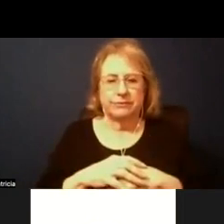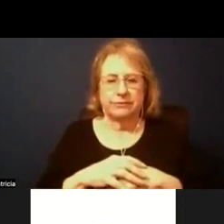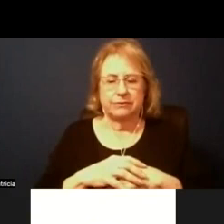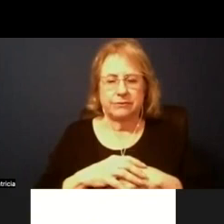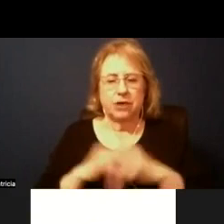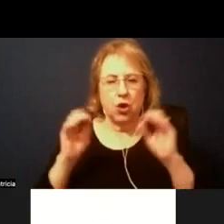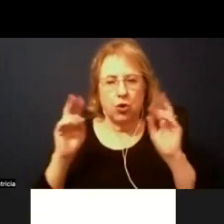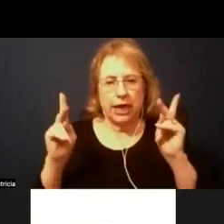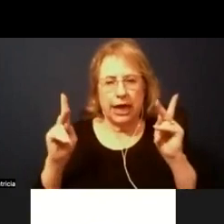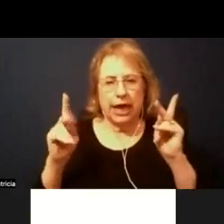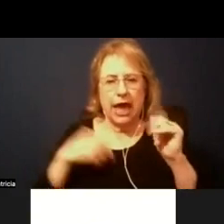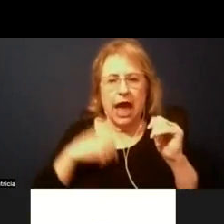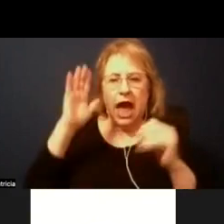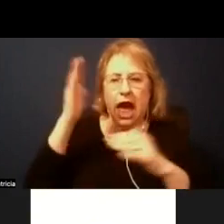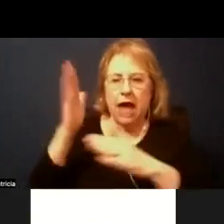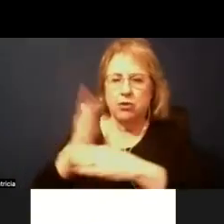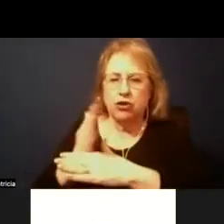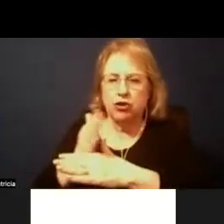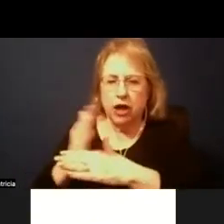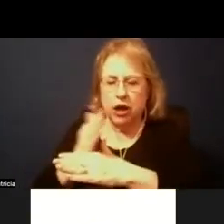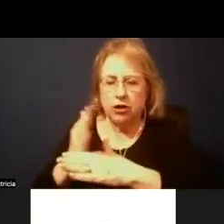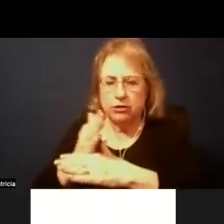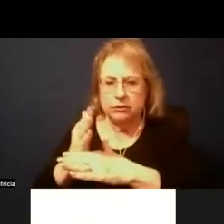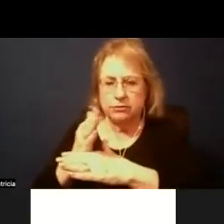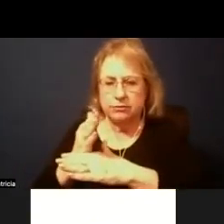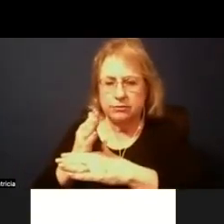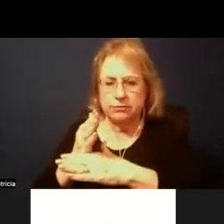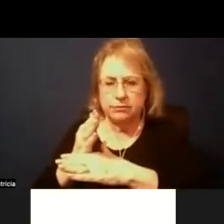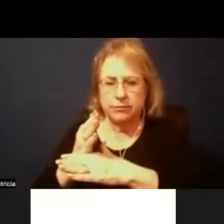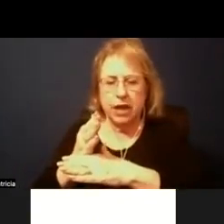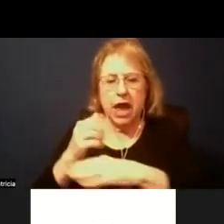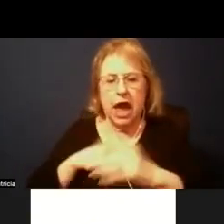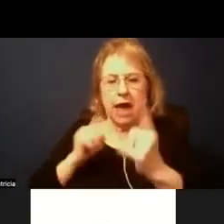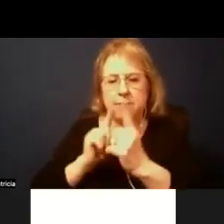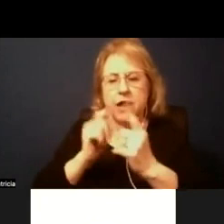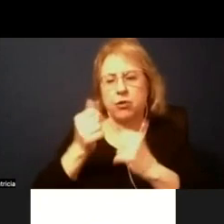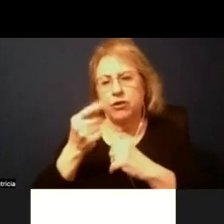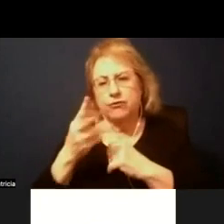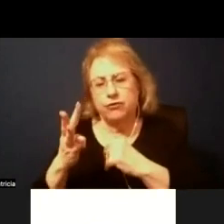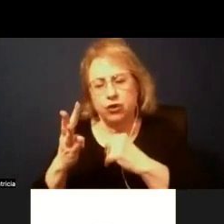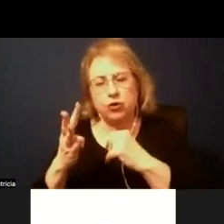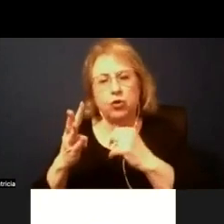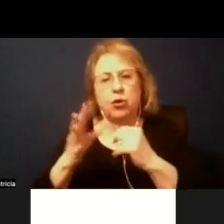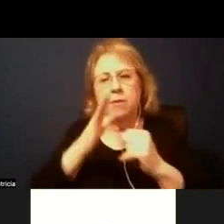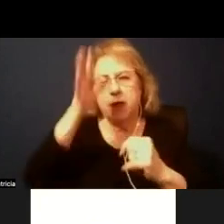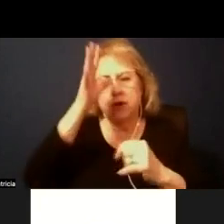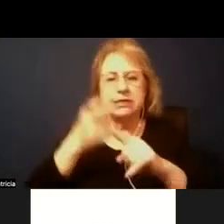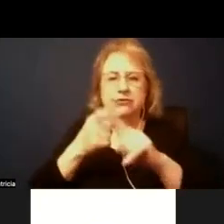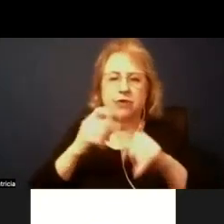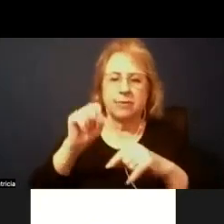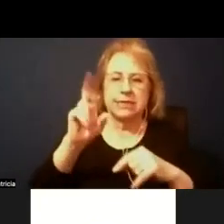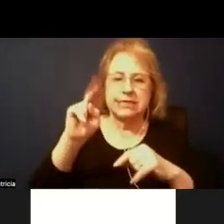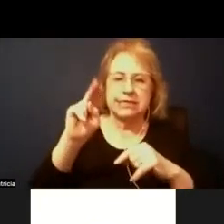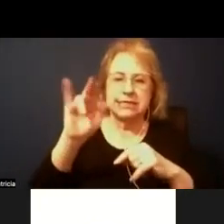Okay, I was going to just share, I had a meeting with a couple of parents from Sunnybrae, and they shared with me an